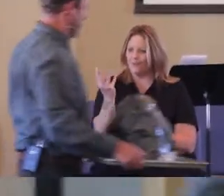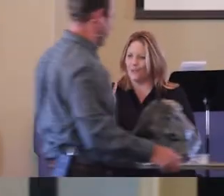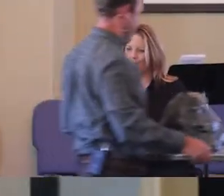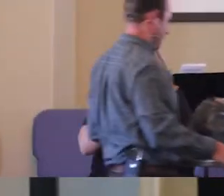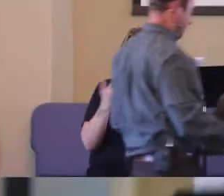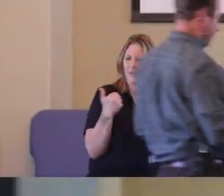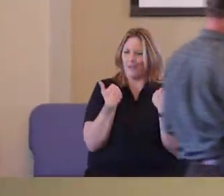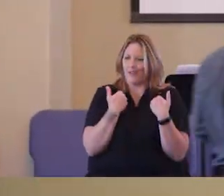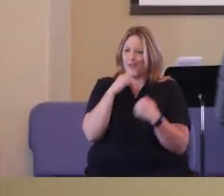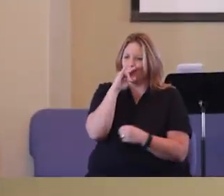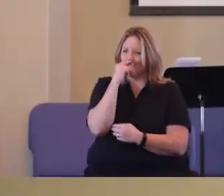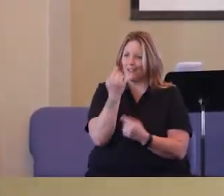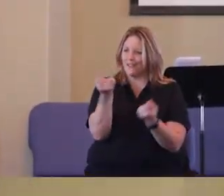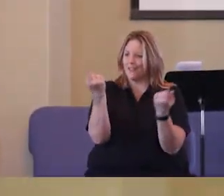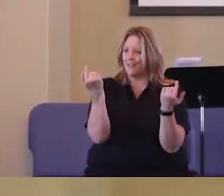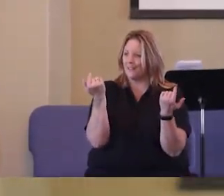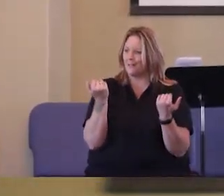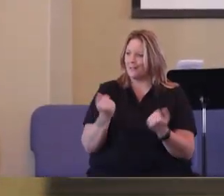up.